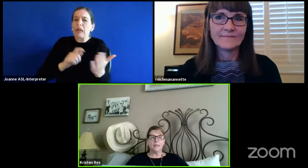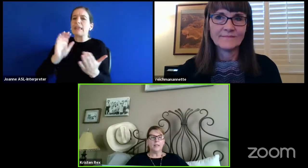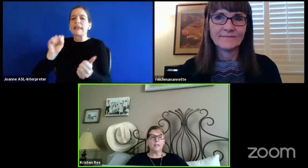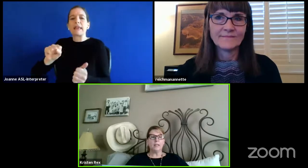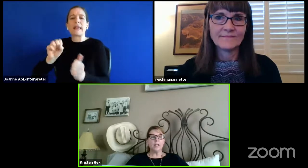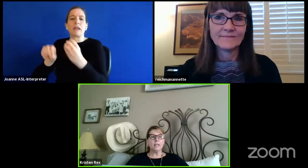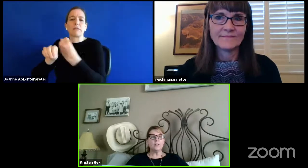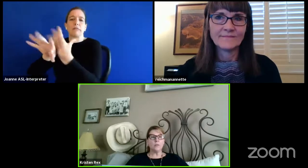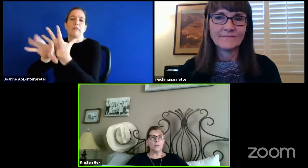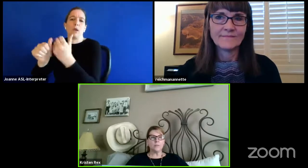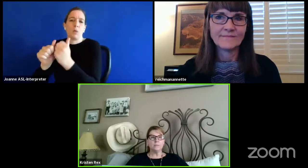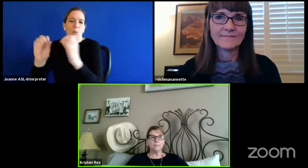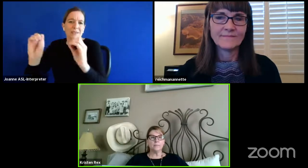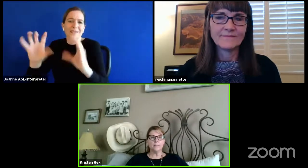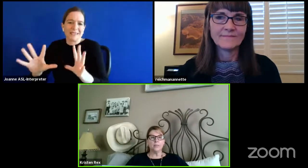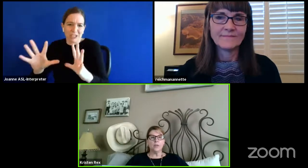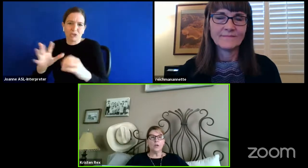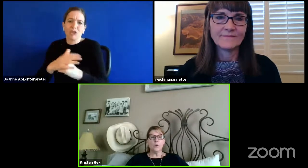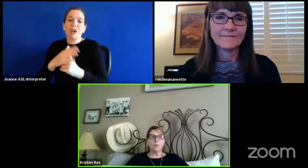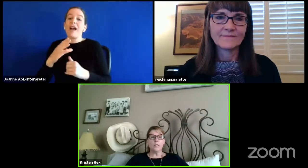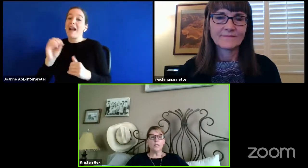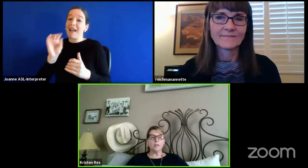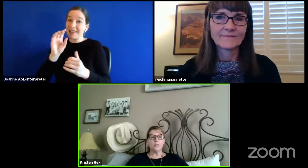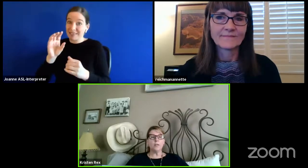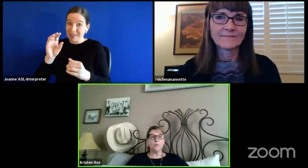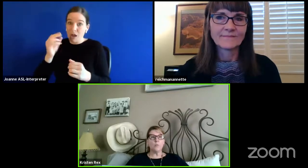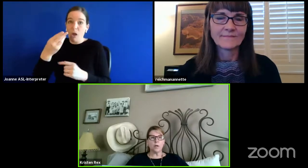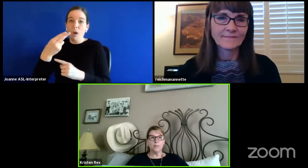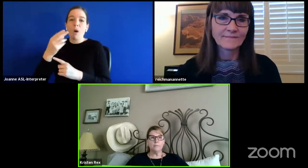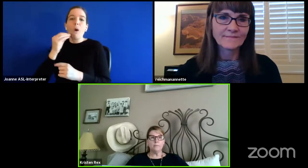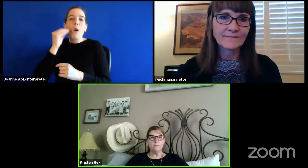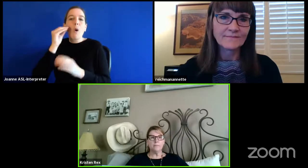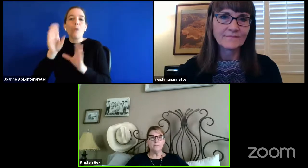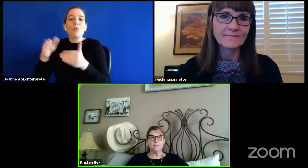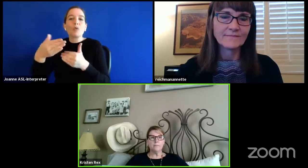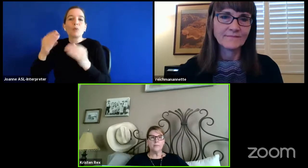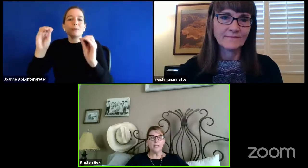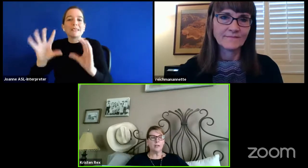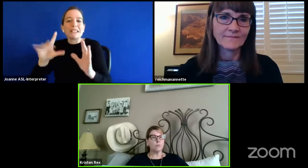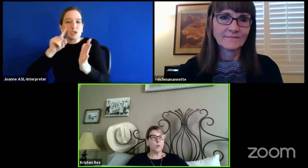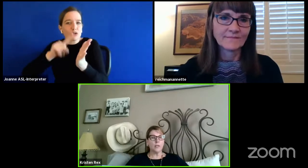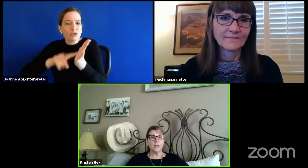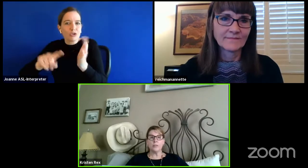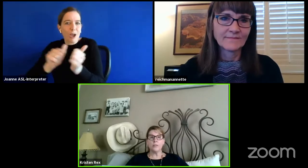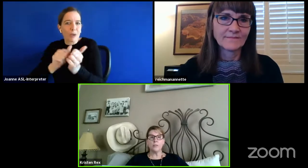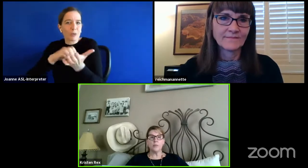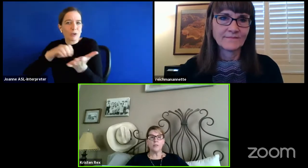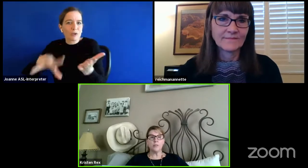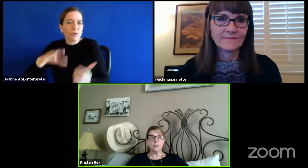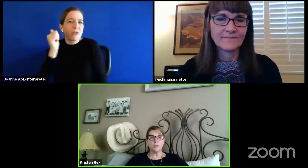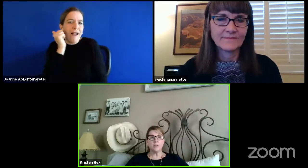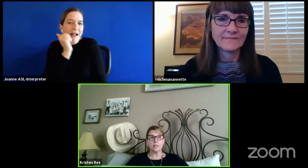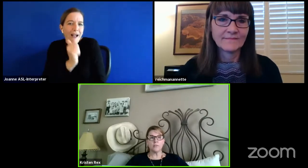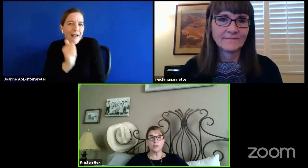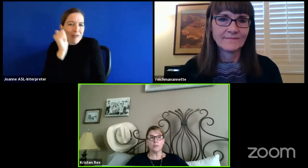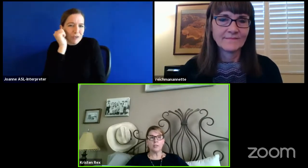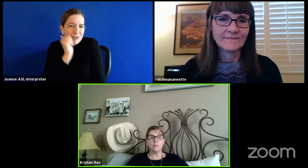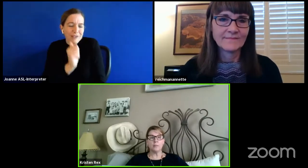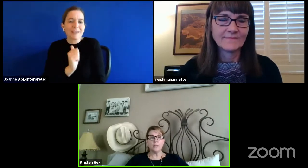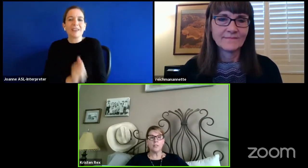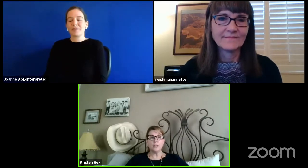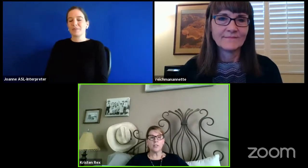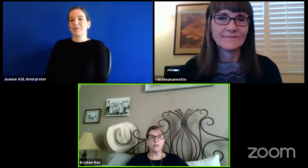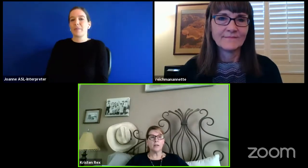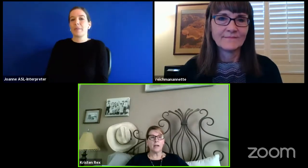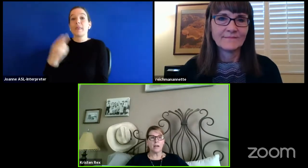In our high school, 101 out of 101 students have currently